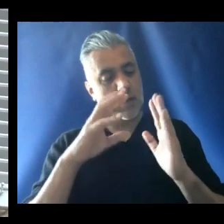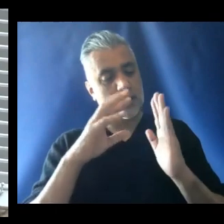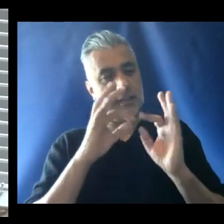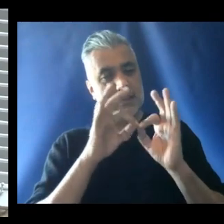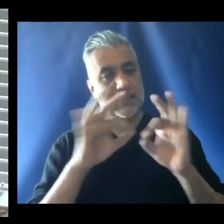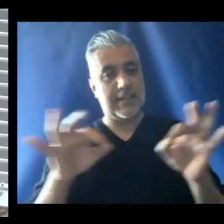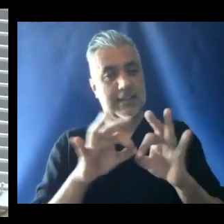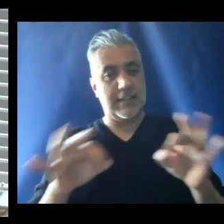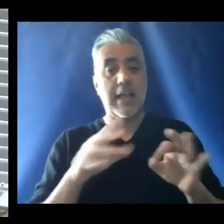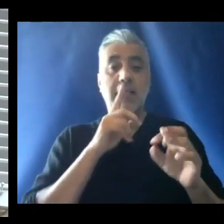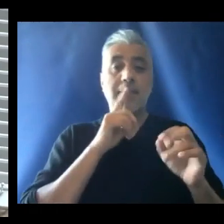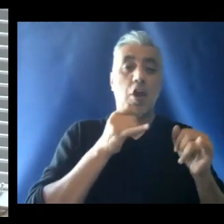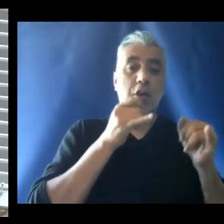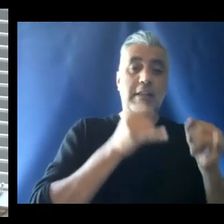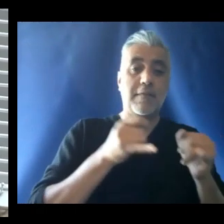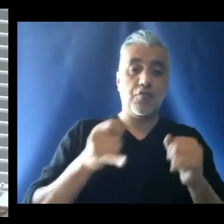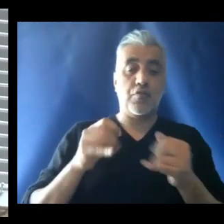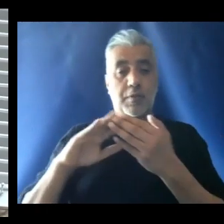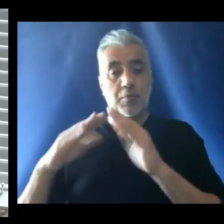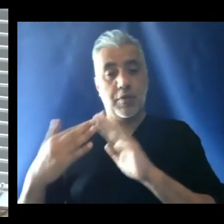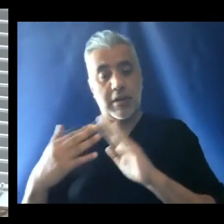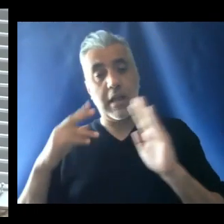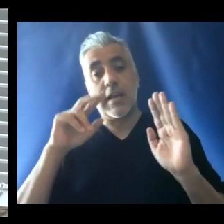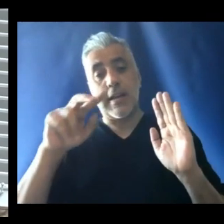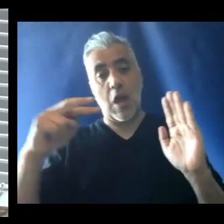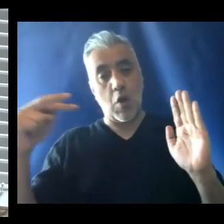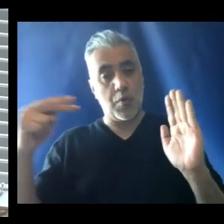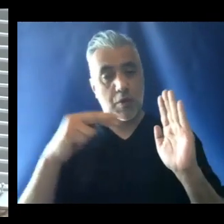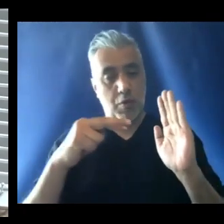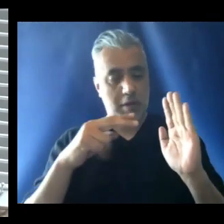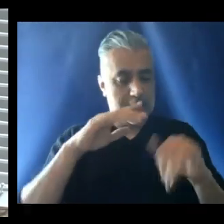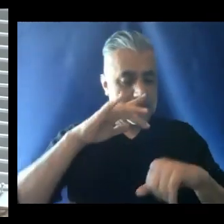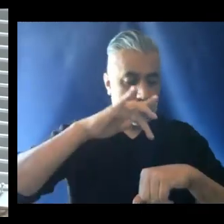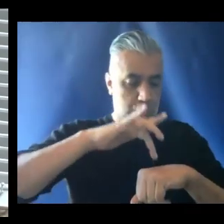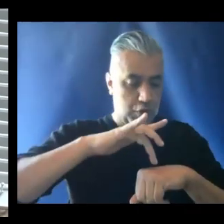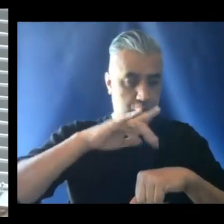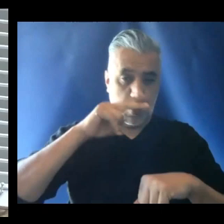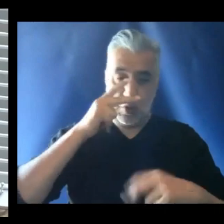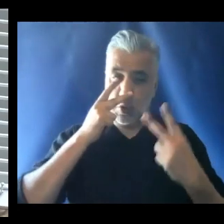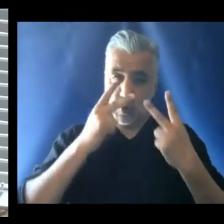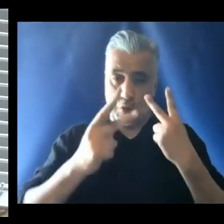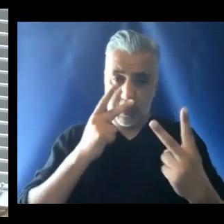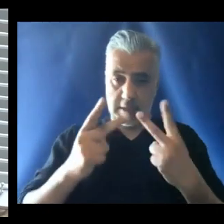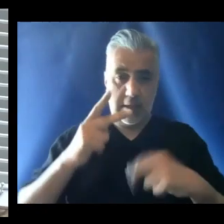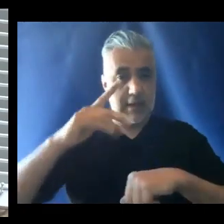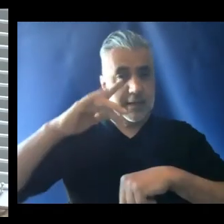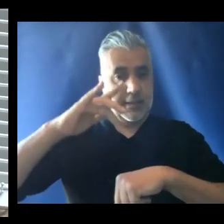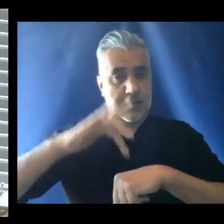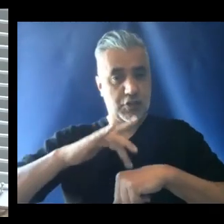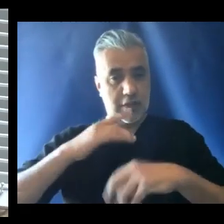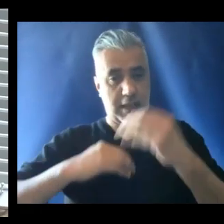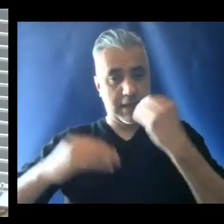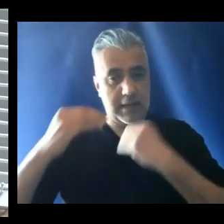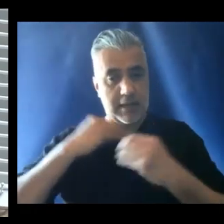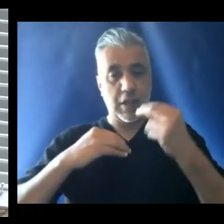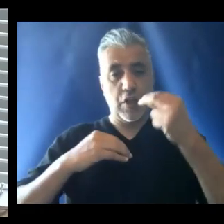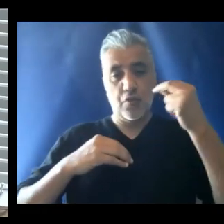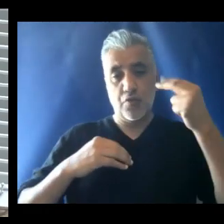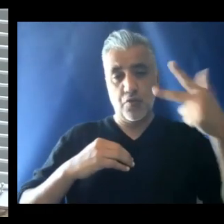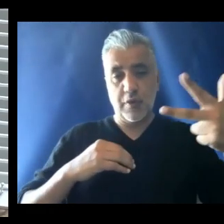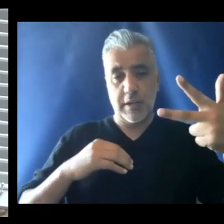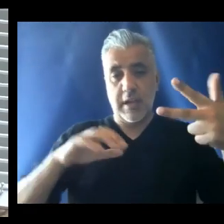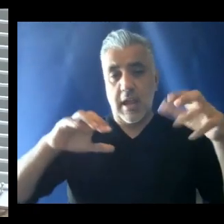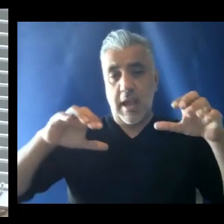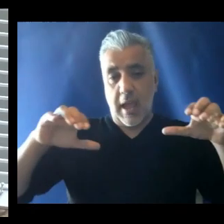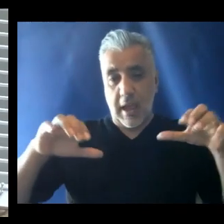individual and community life, looking, touching, and eating. Three actions